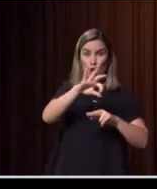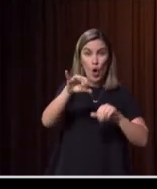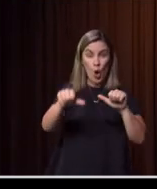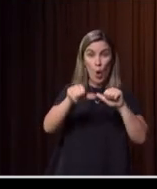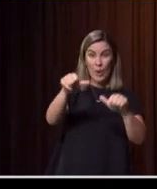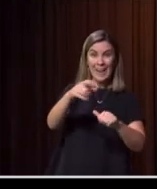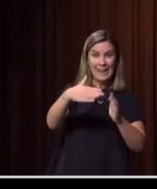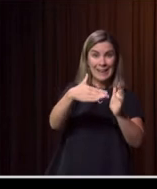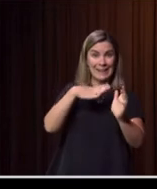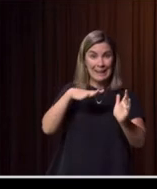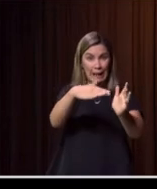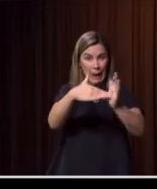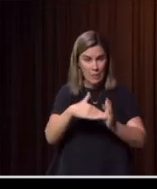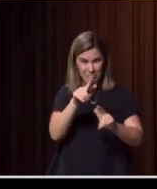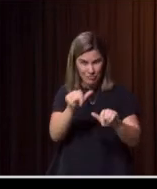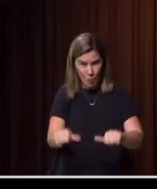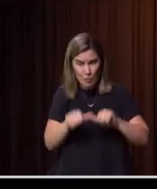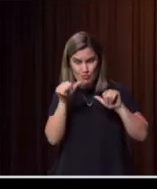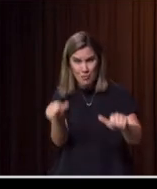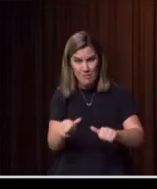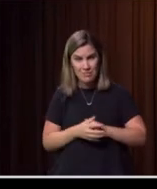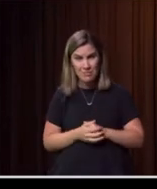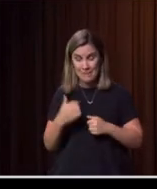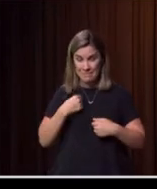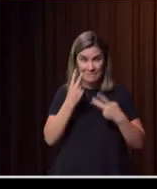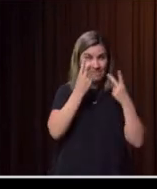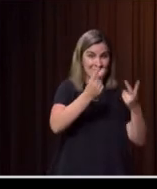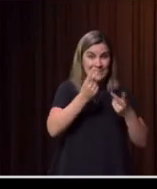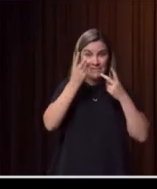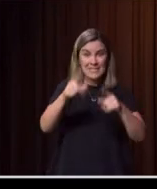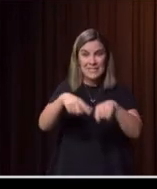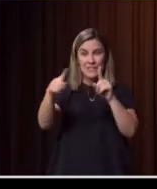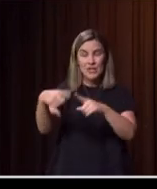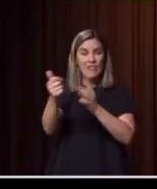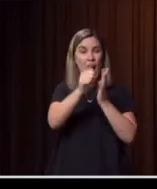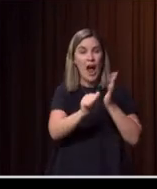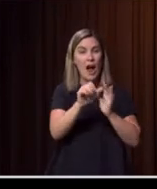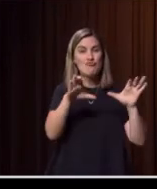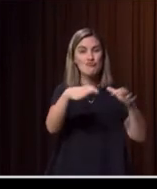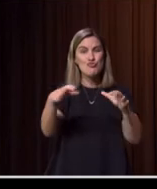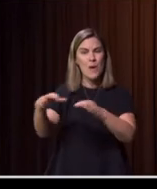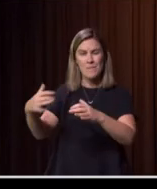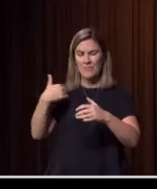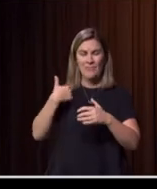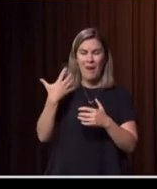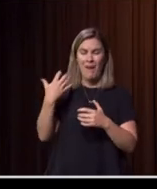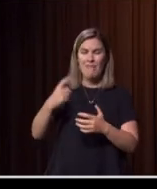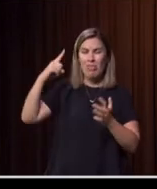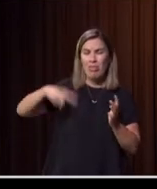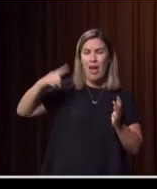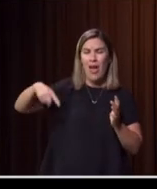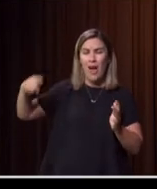that keep coming through in all the arts groups that I travel around and see, I receive thousands of cards in my role as Commissioner of the RFS,